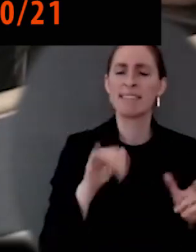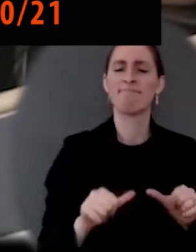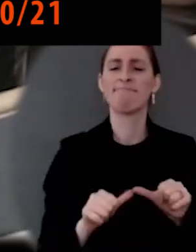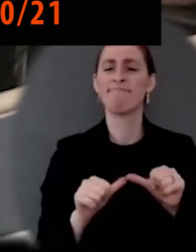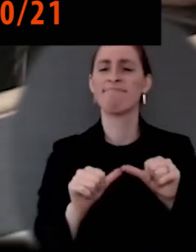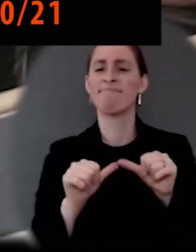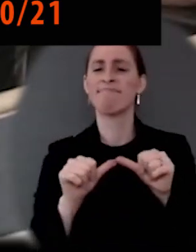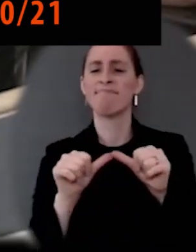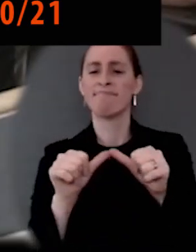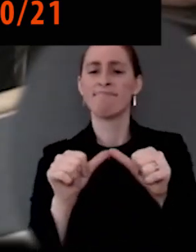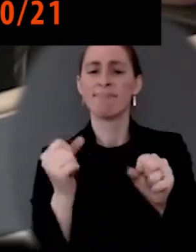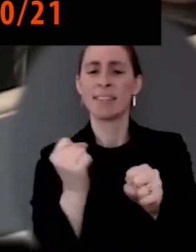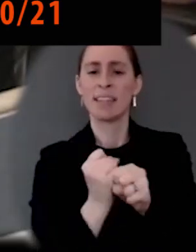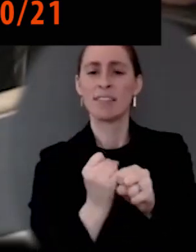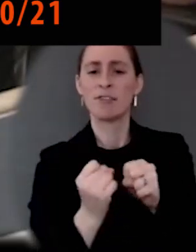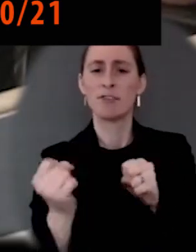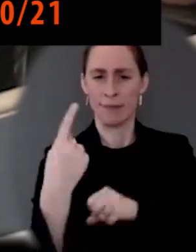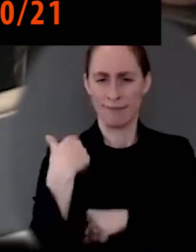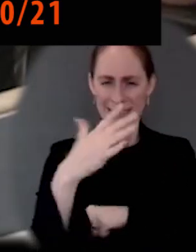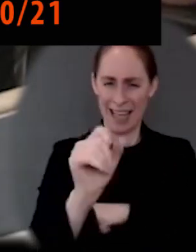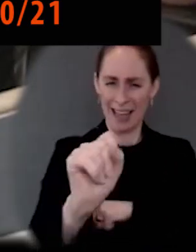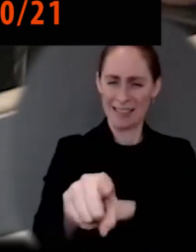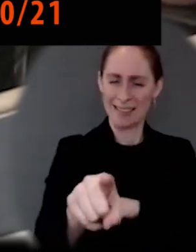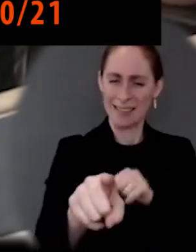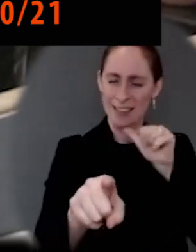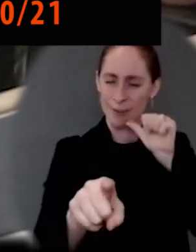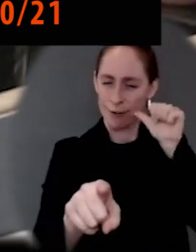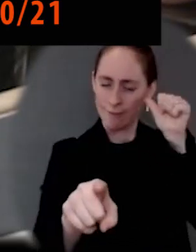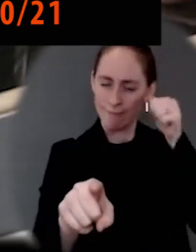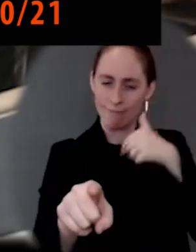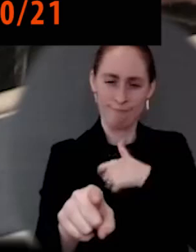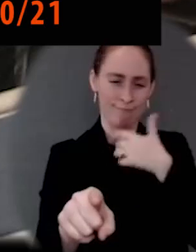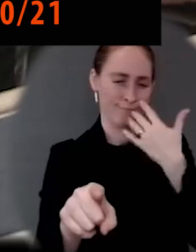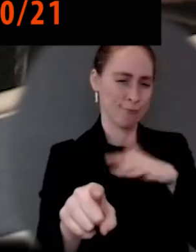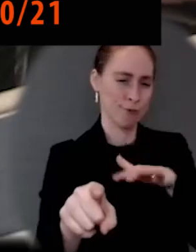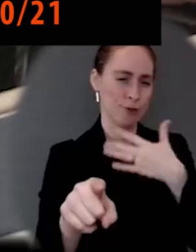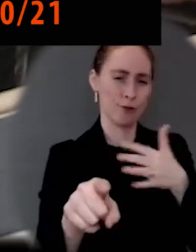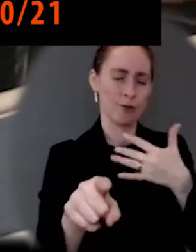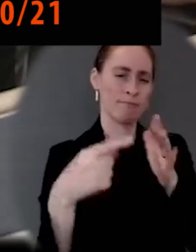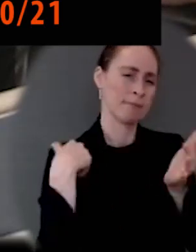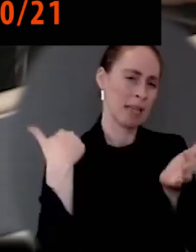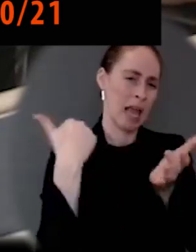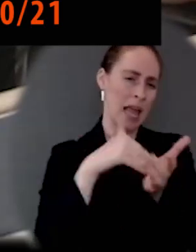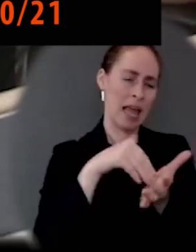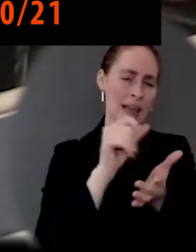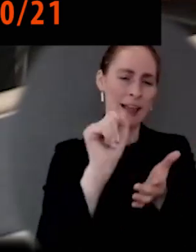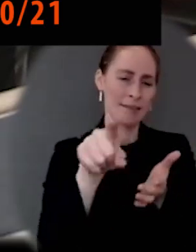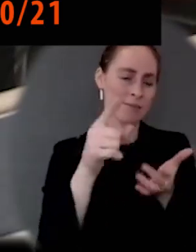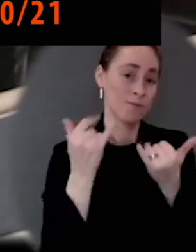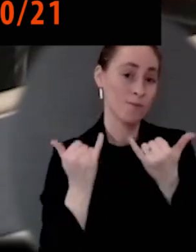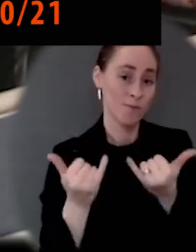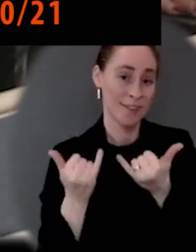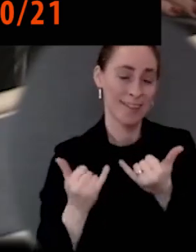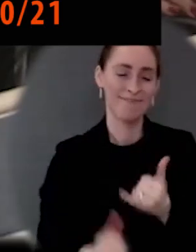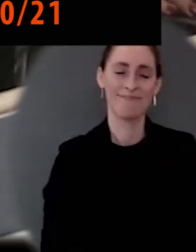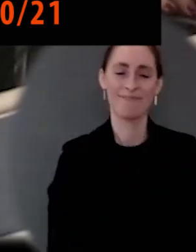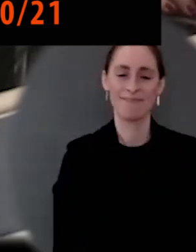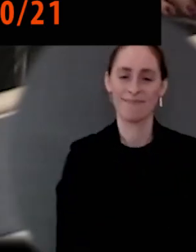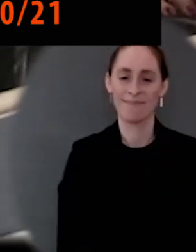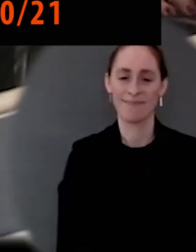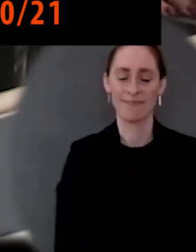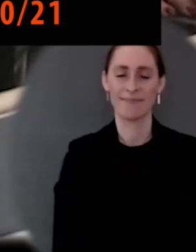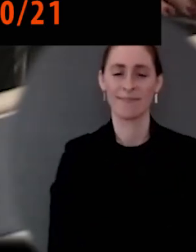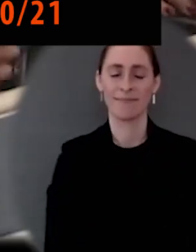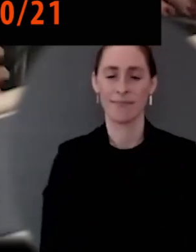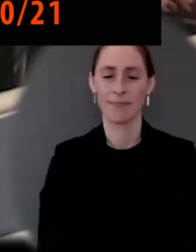yesterday, so let me put it to you today. Given that, given what Jerome Powell is now saying, does the administration, does the President